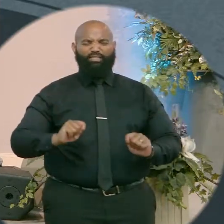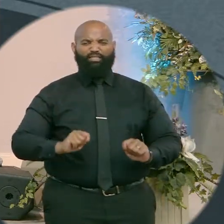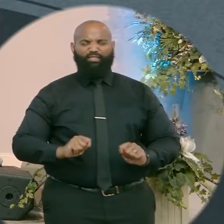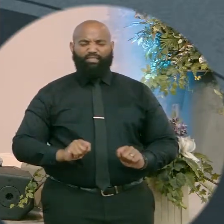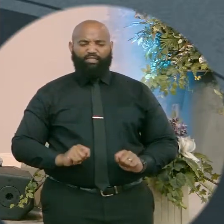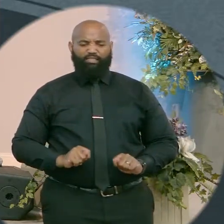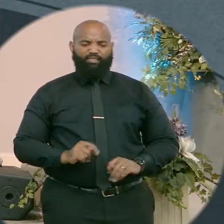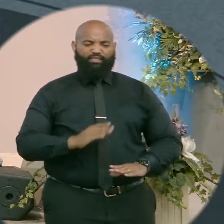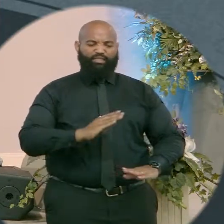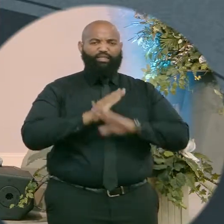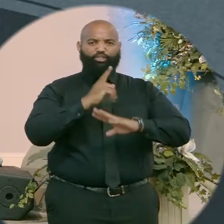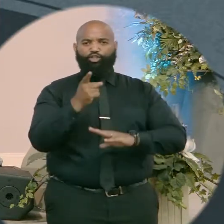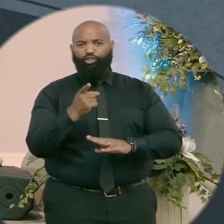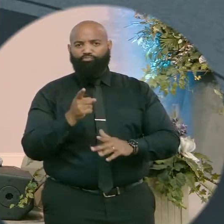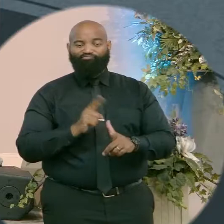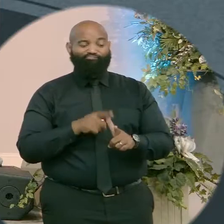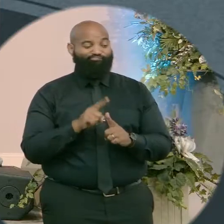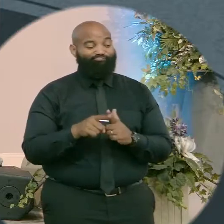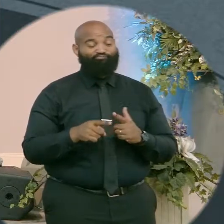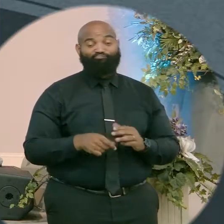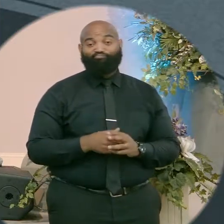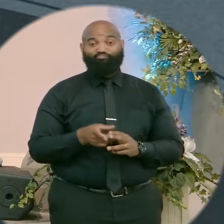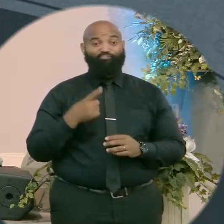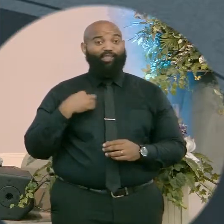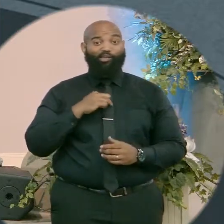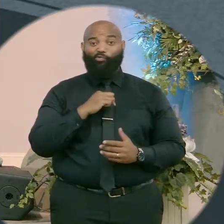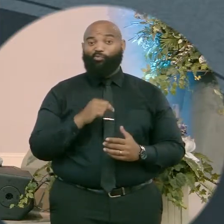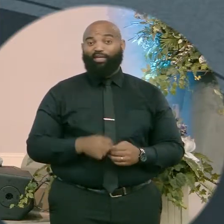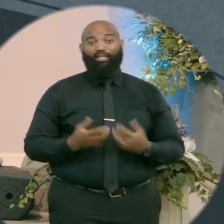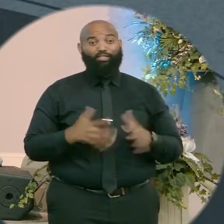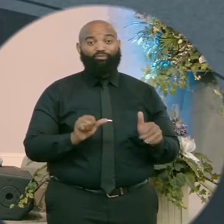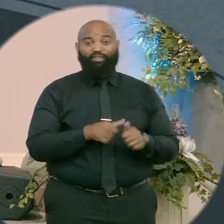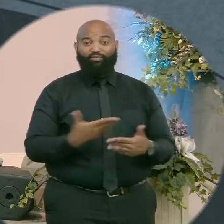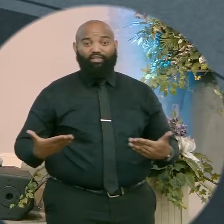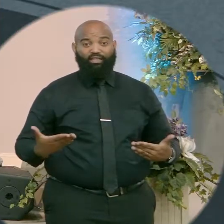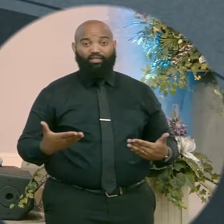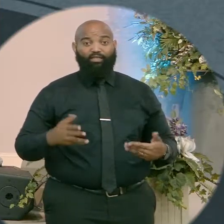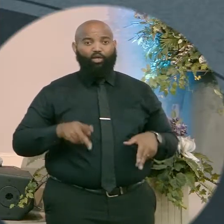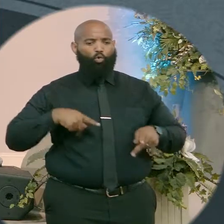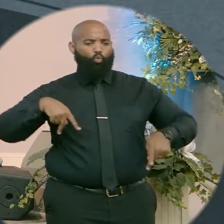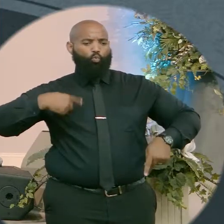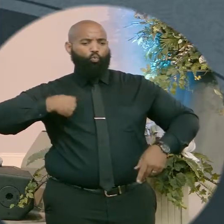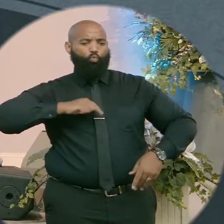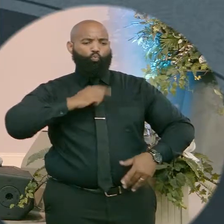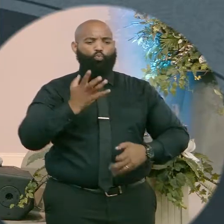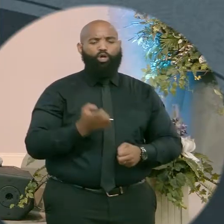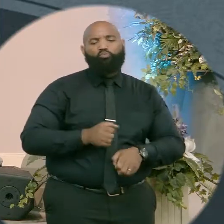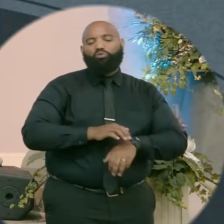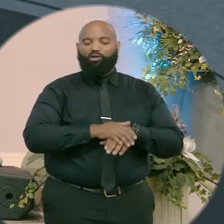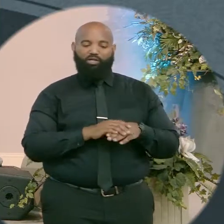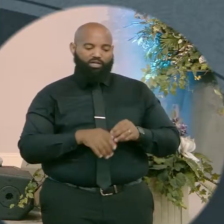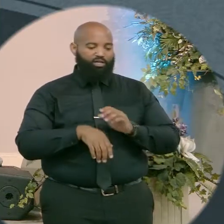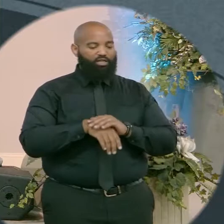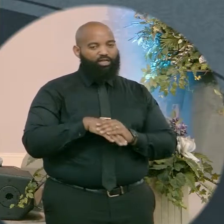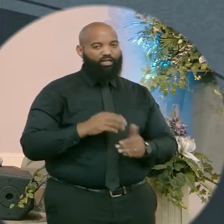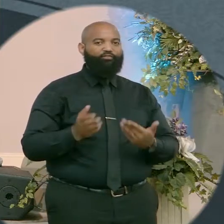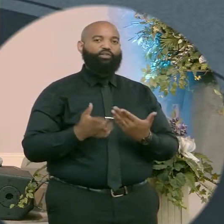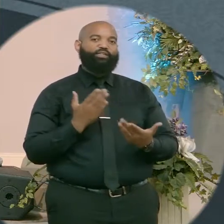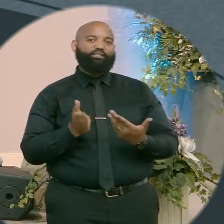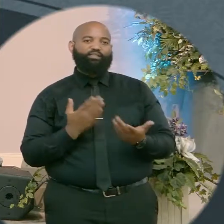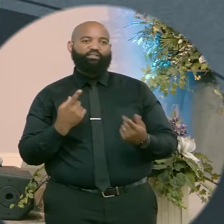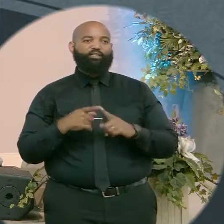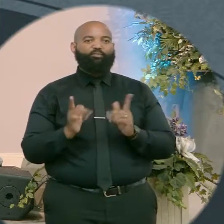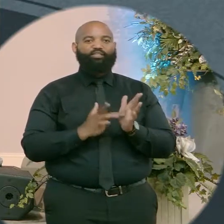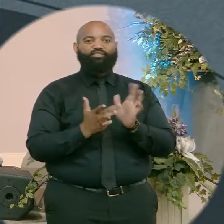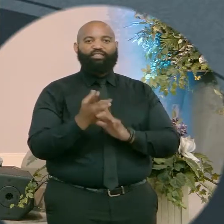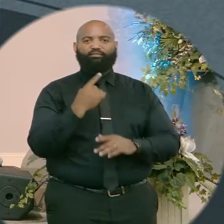corner. See, we the people of God, we want to be comfortable. We want convenience. But what Jesus is teaching us